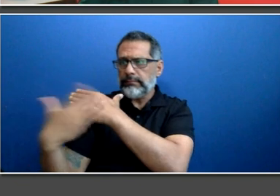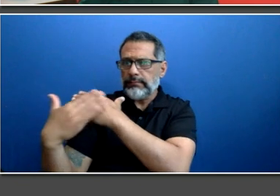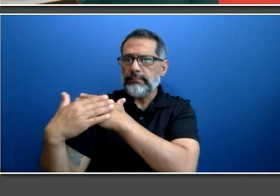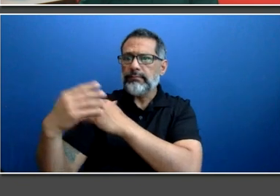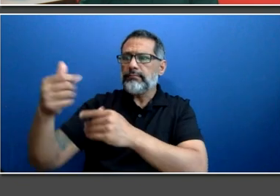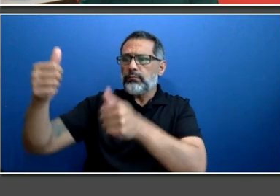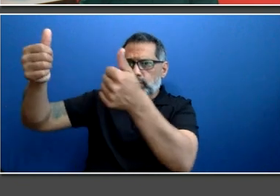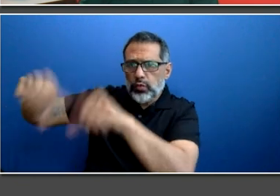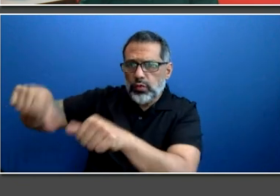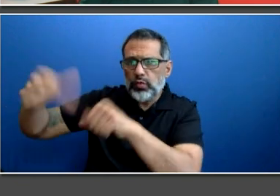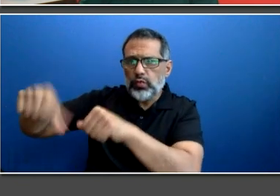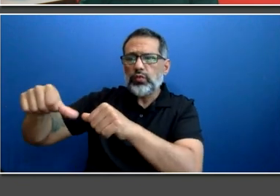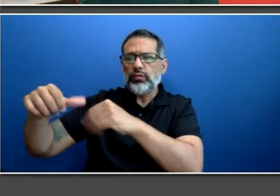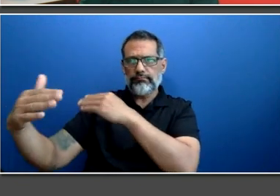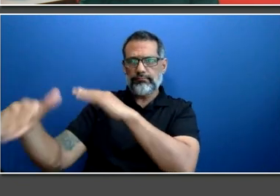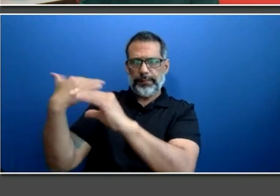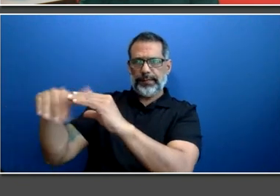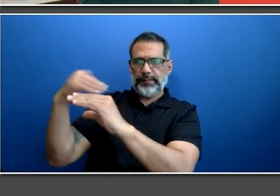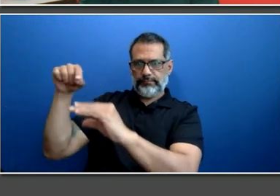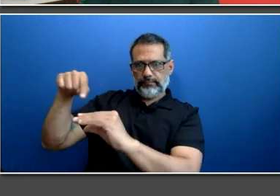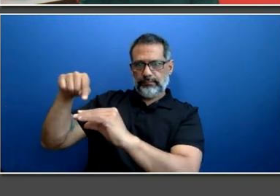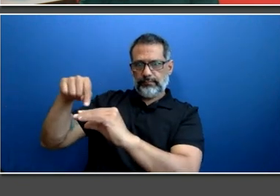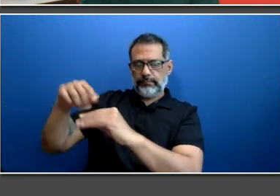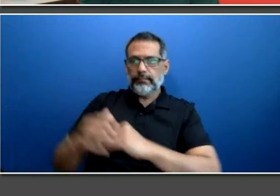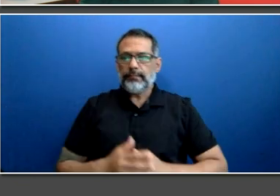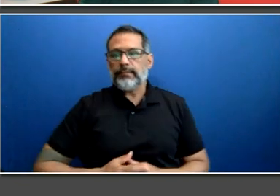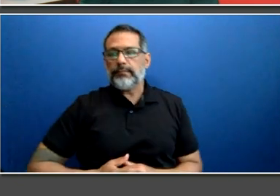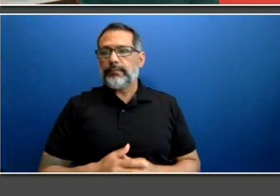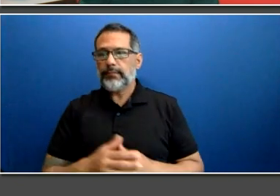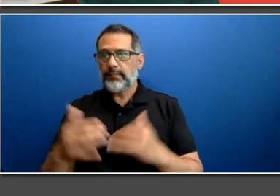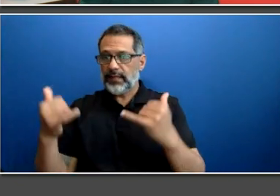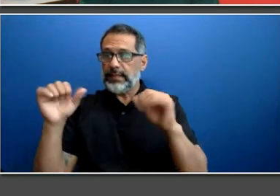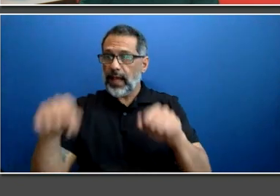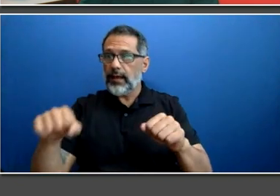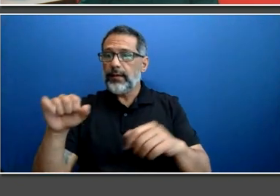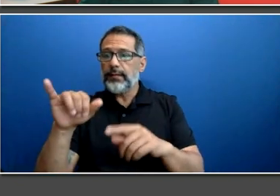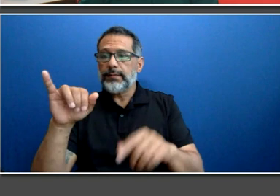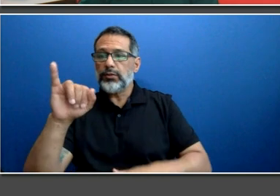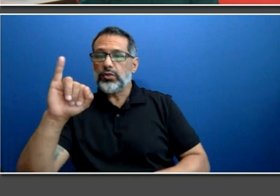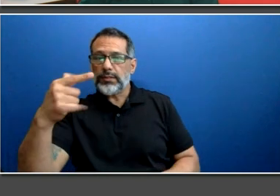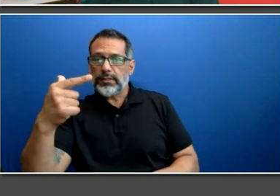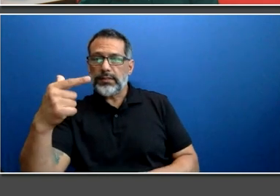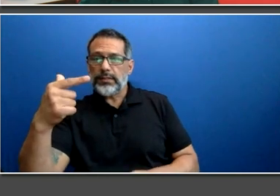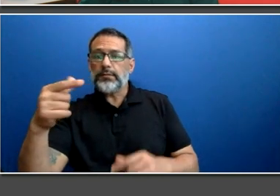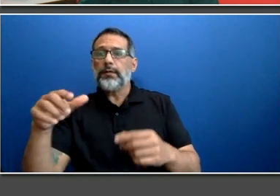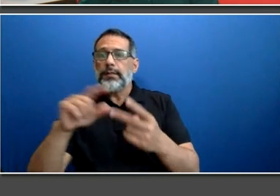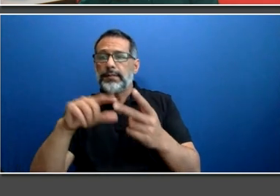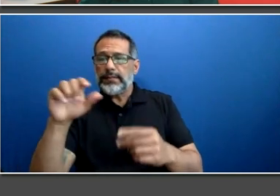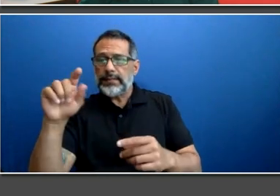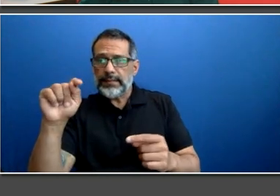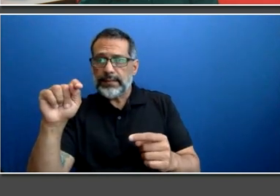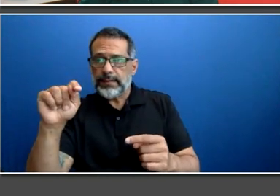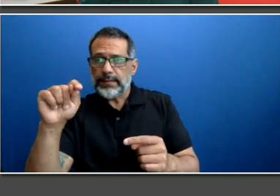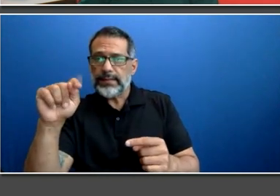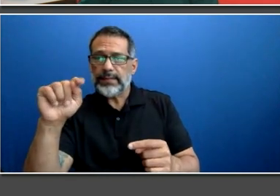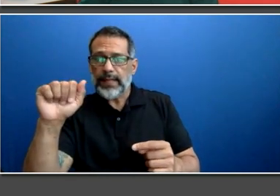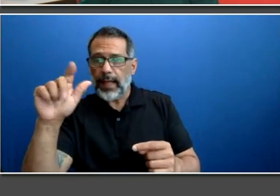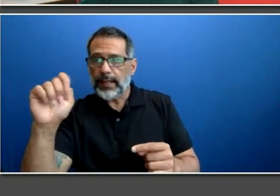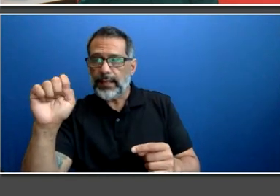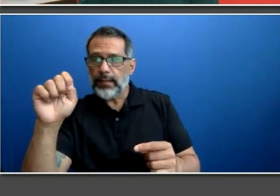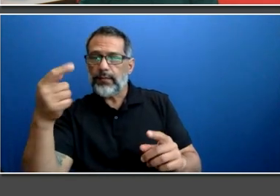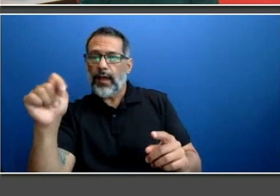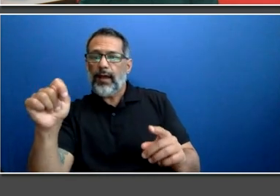Instagram at Take the TTC. Try out the Think TTC filter and picture yourself with your favorite mode,